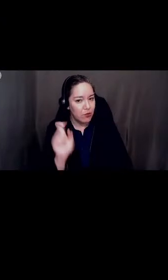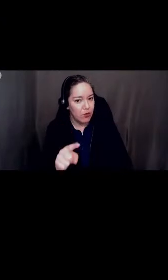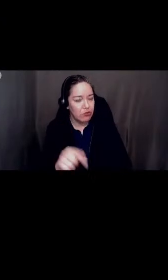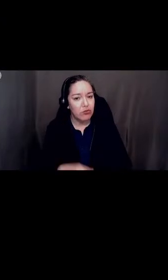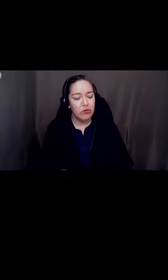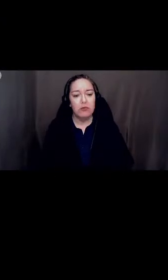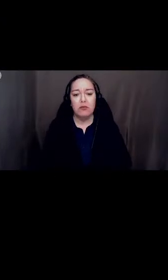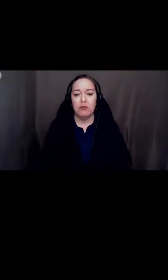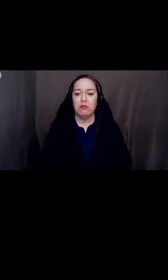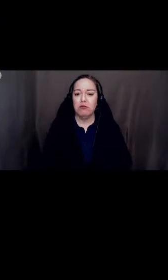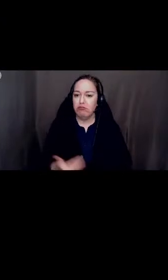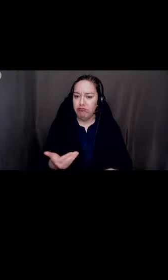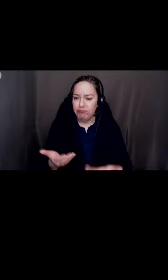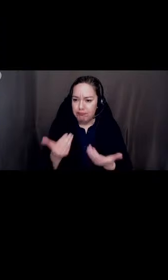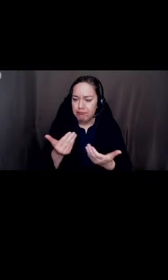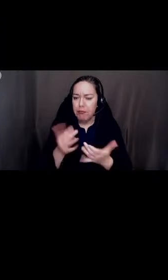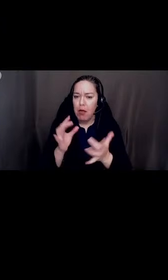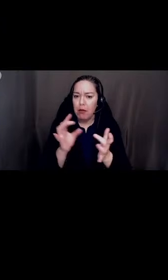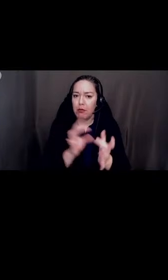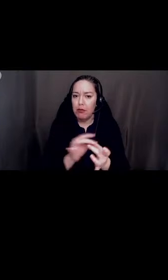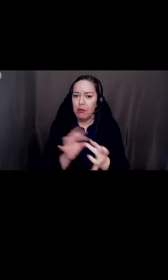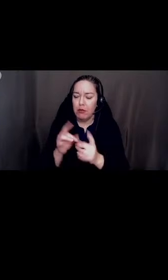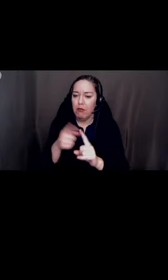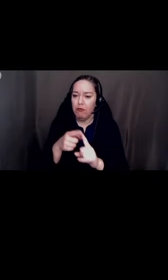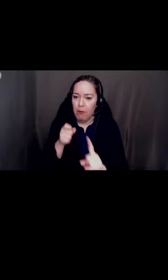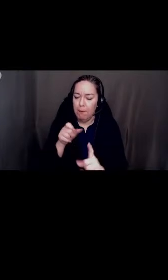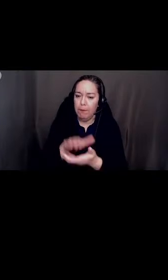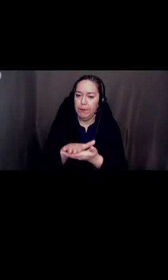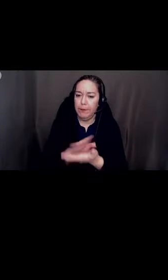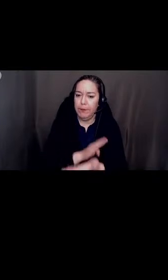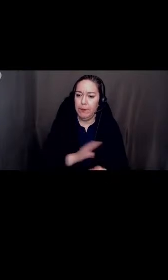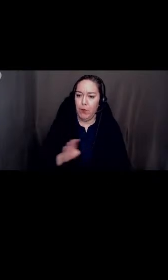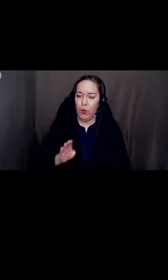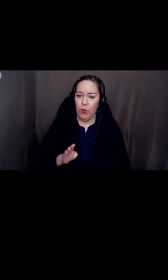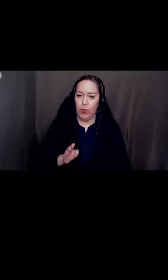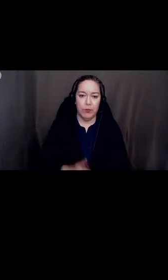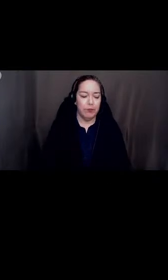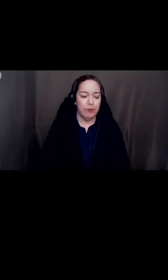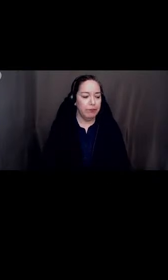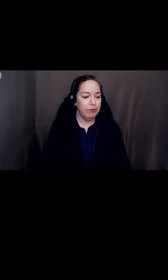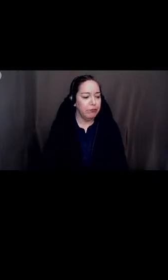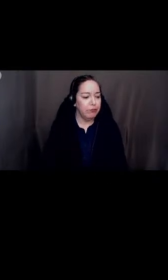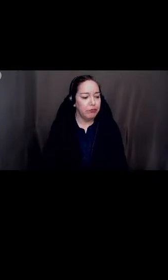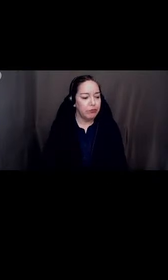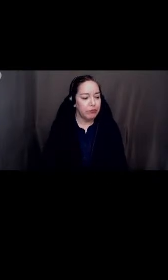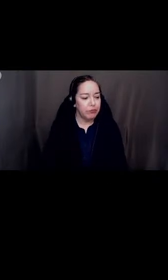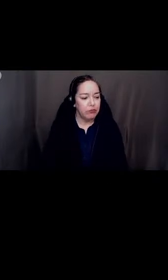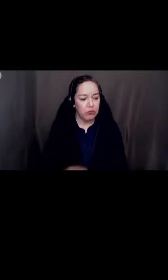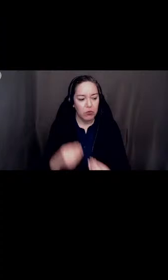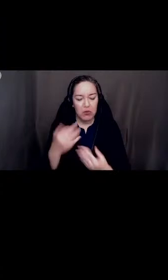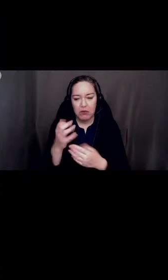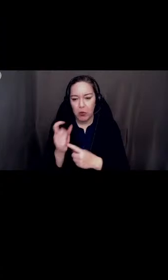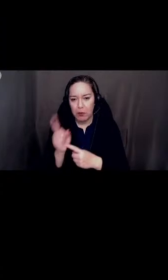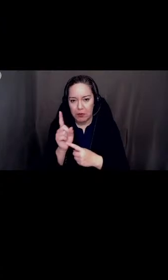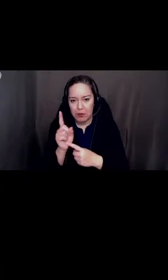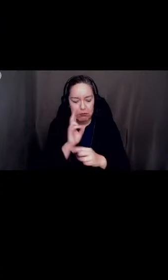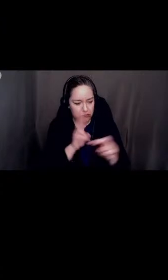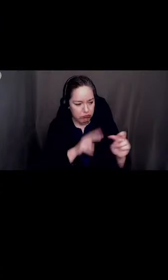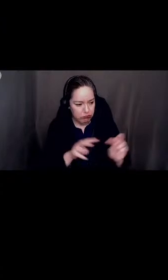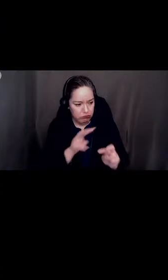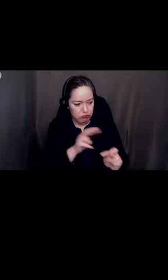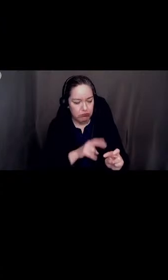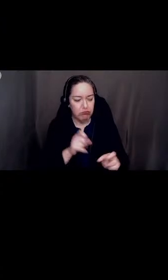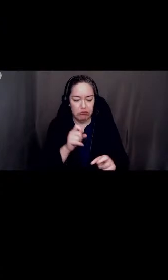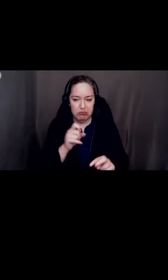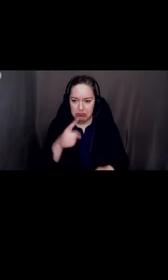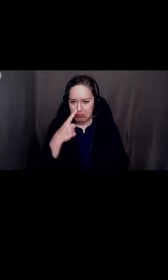some comments from the school board. So let me give you just a minute and take a look at those if you don't